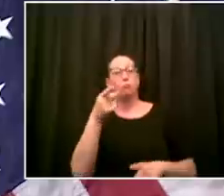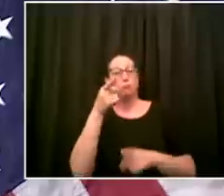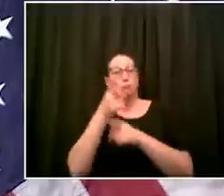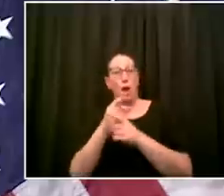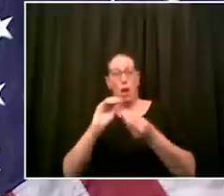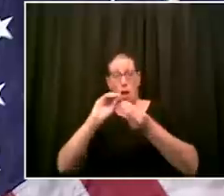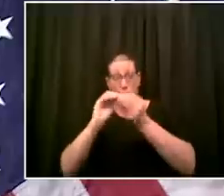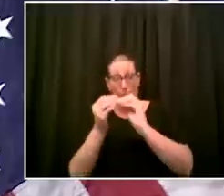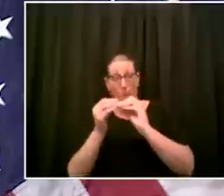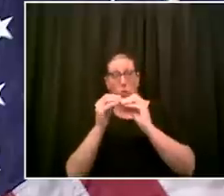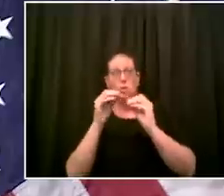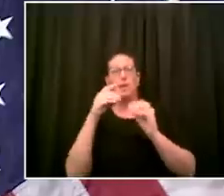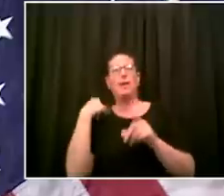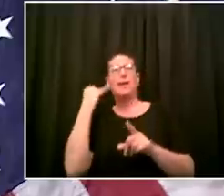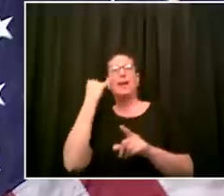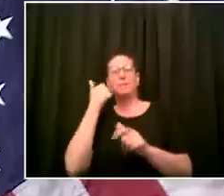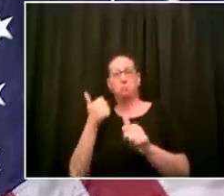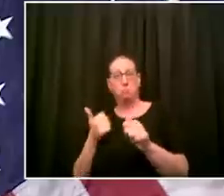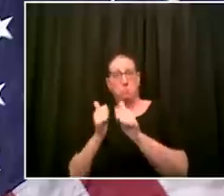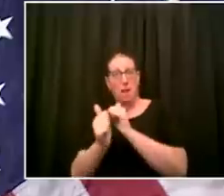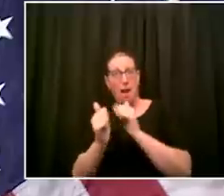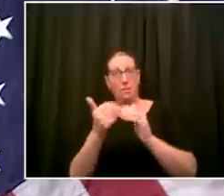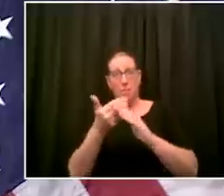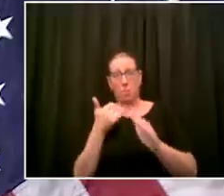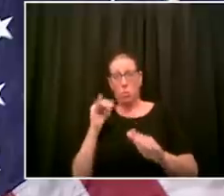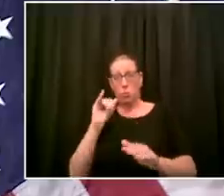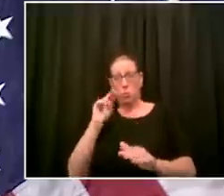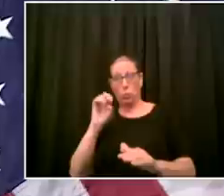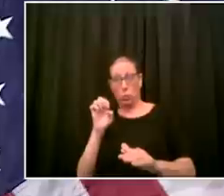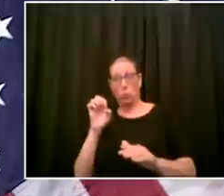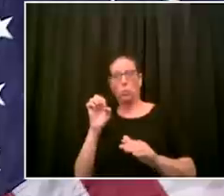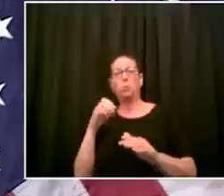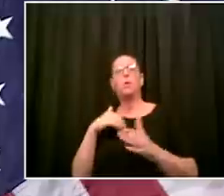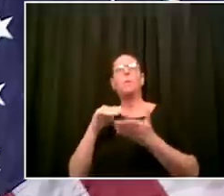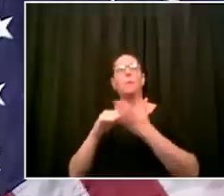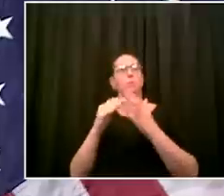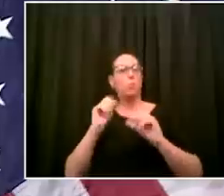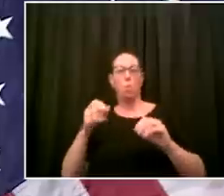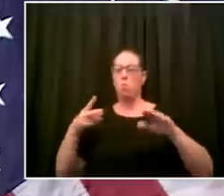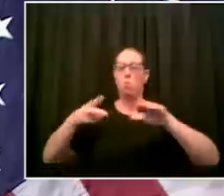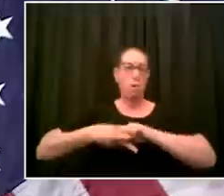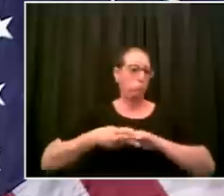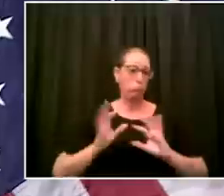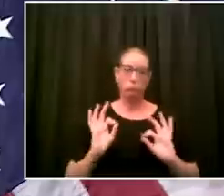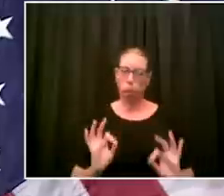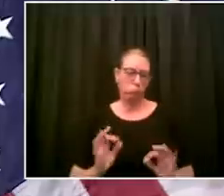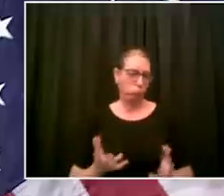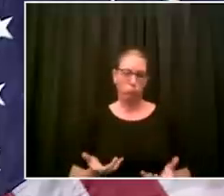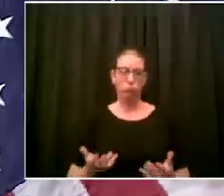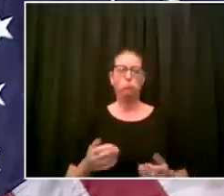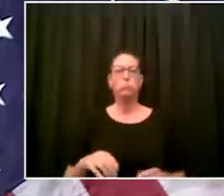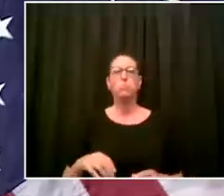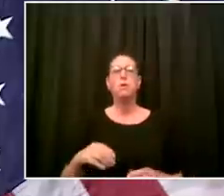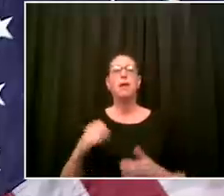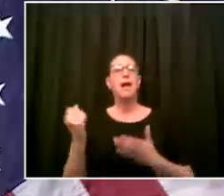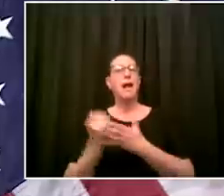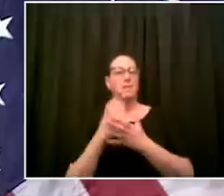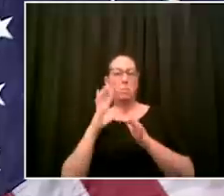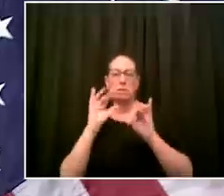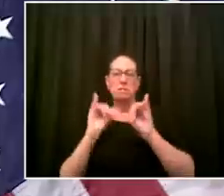move full speed ahead to provide all the services we provide have the personnel we need provide people with the incomes they deserve